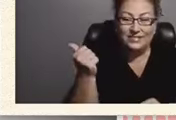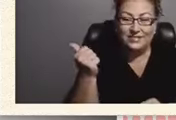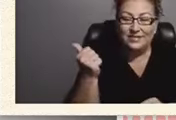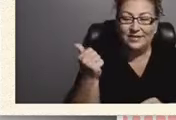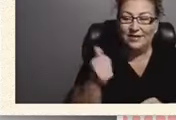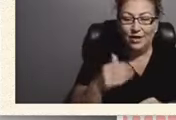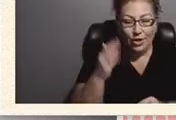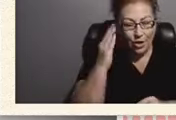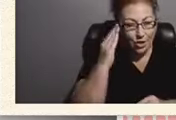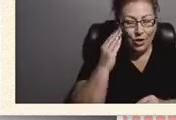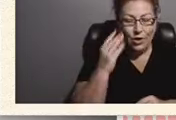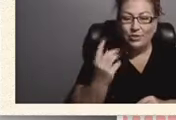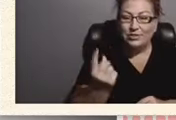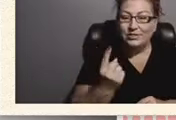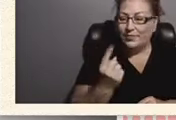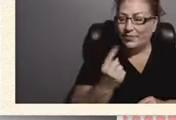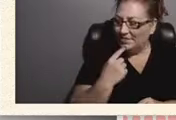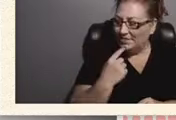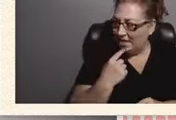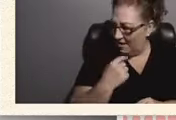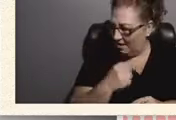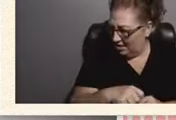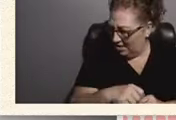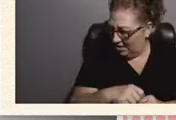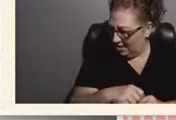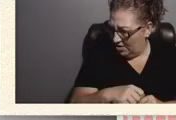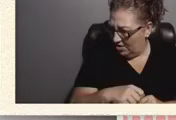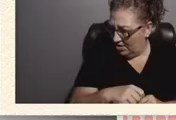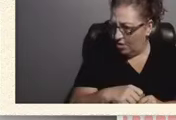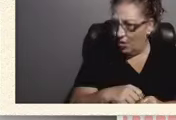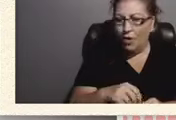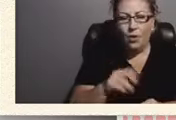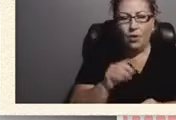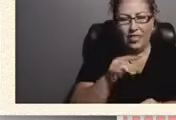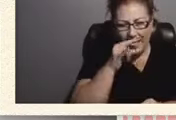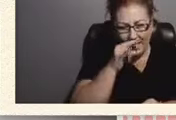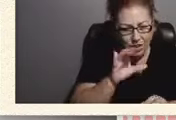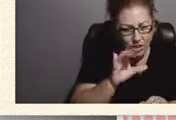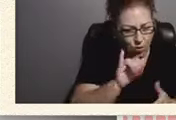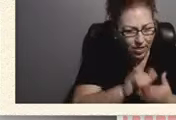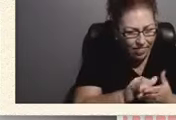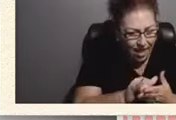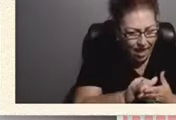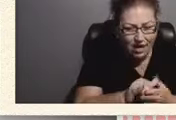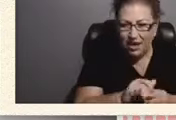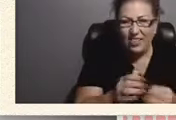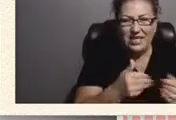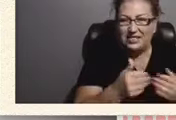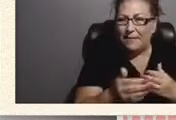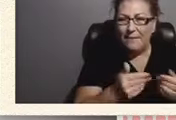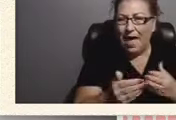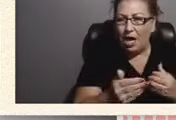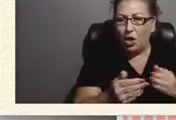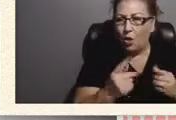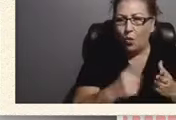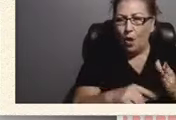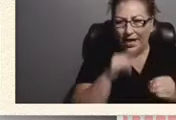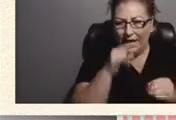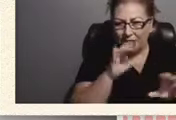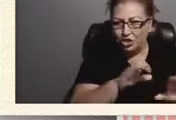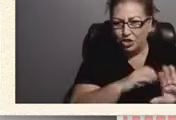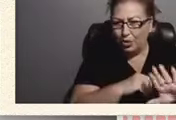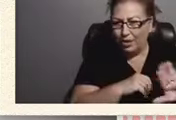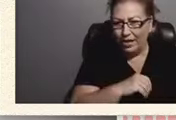post of the kids doing that or that. But that doesn't matter. Our achievement was